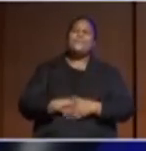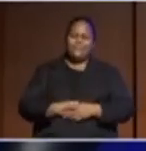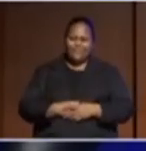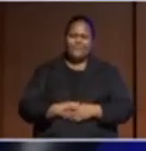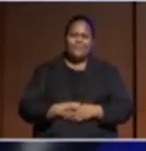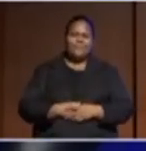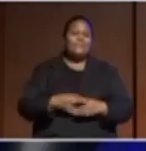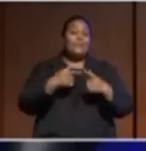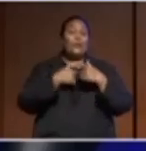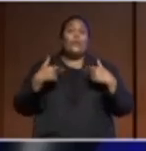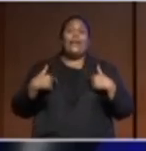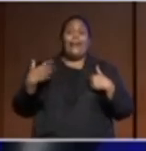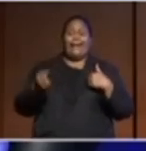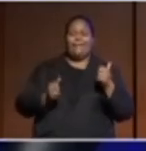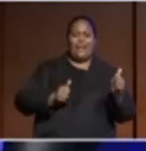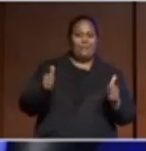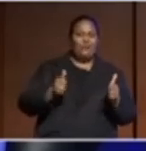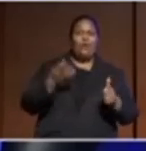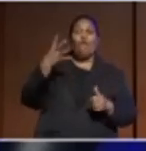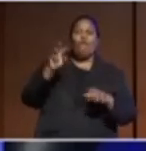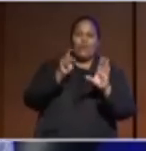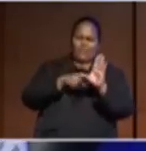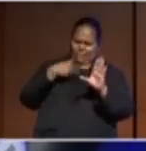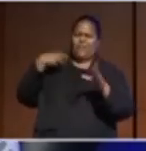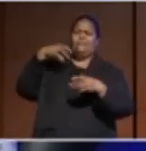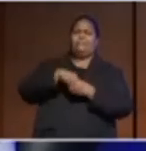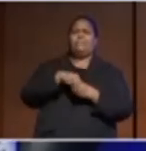an administration who had been there in 40 years and I was part of that.